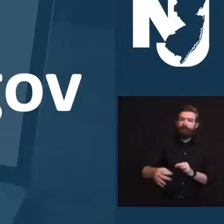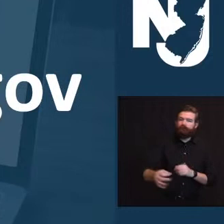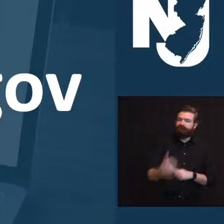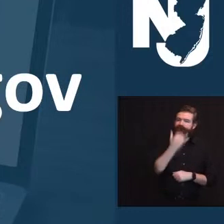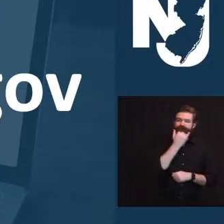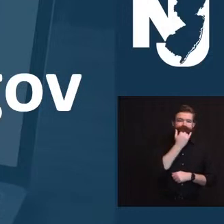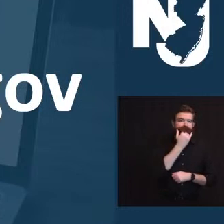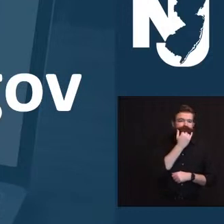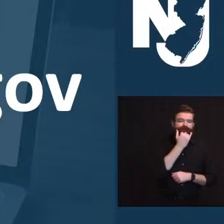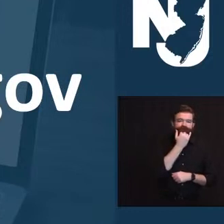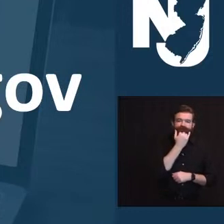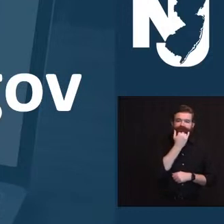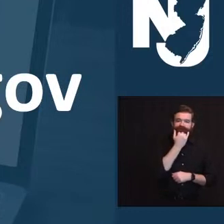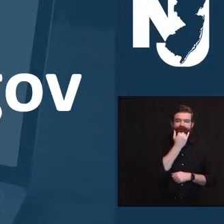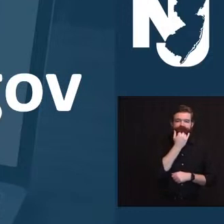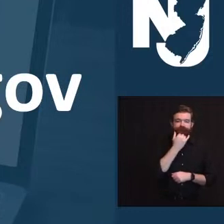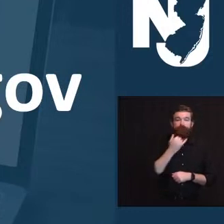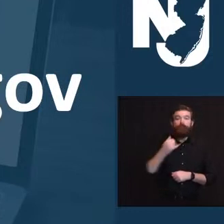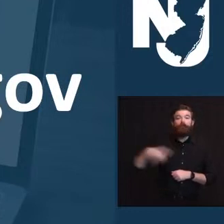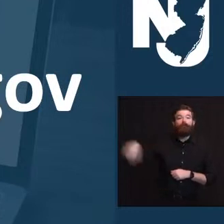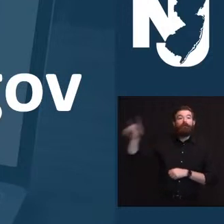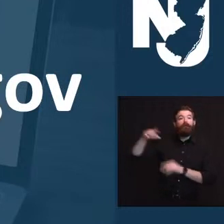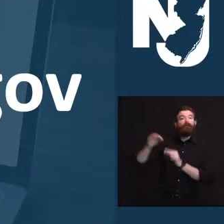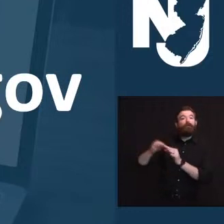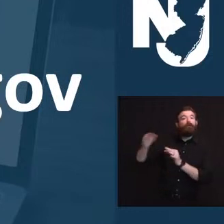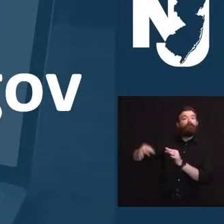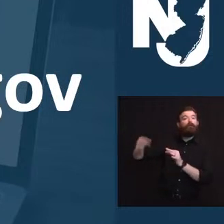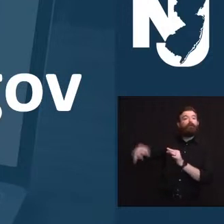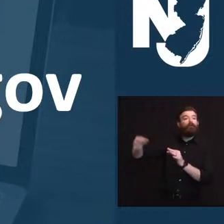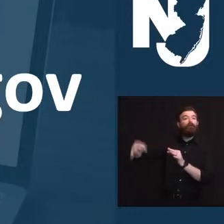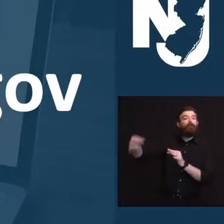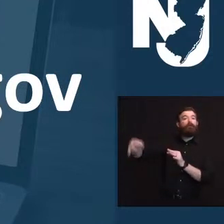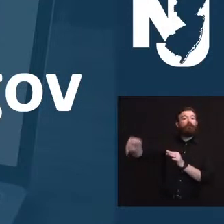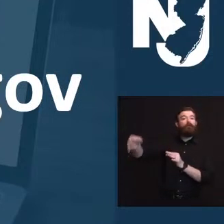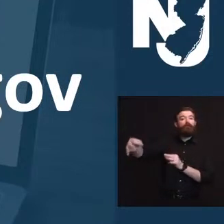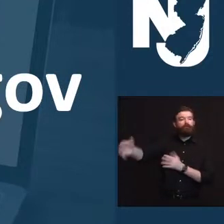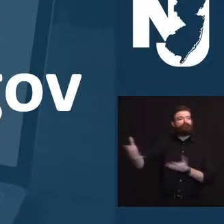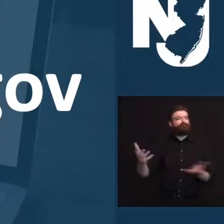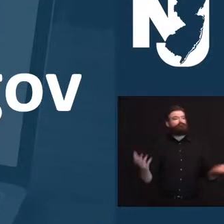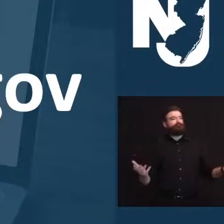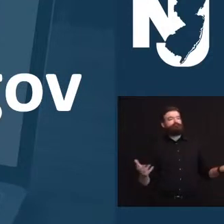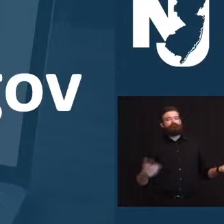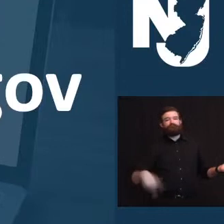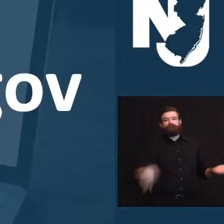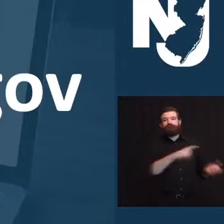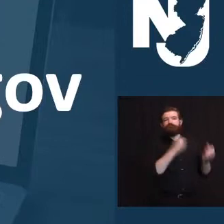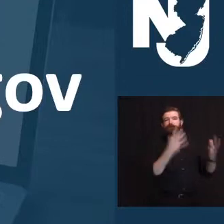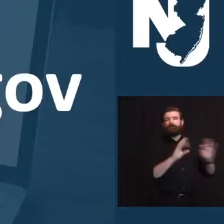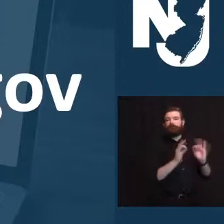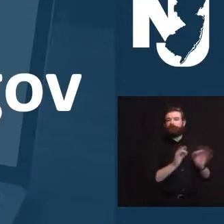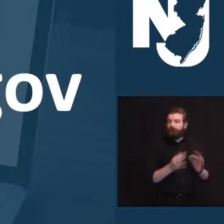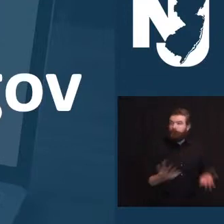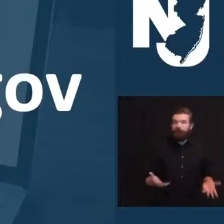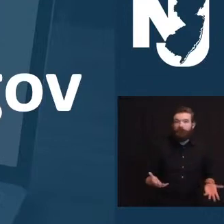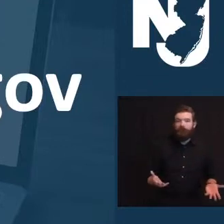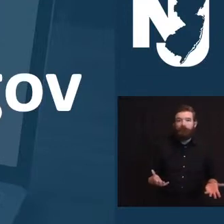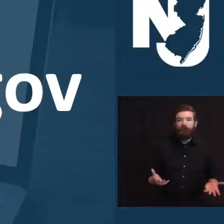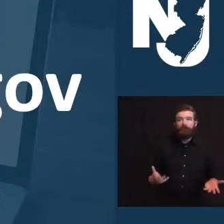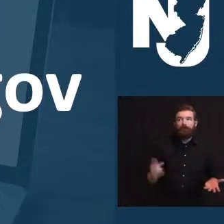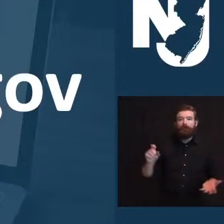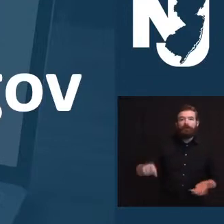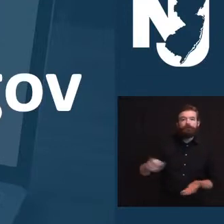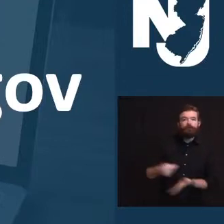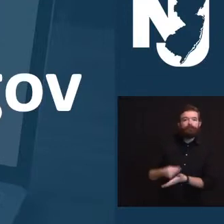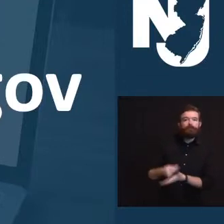delay was a failure. This bill should have been signed immediately as a down payment and further assistance taken up, and hopefully